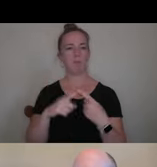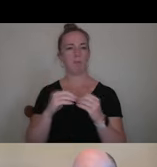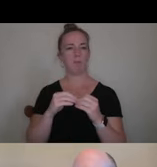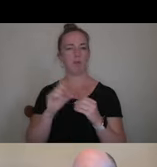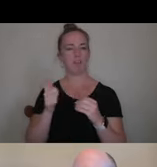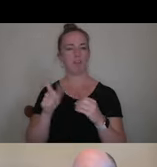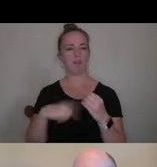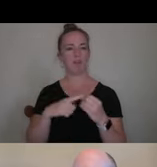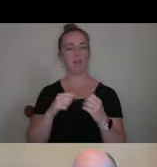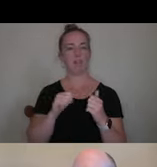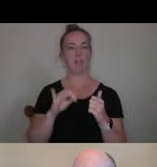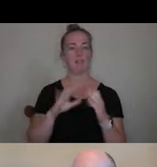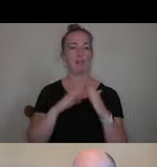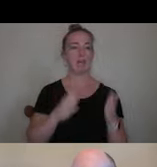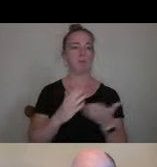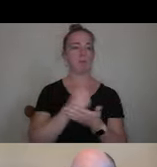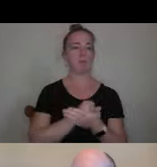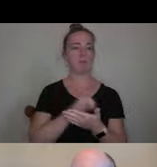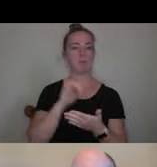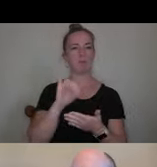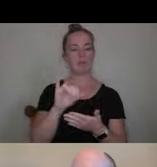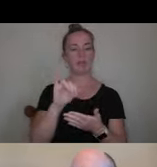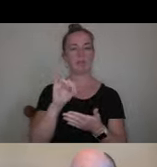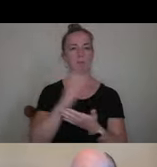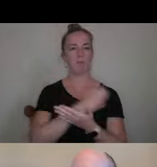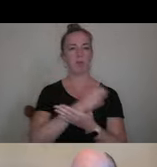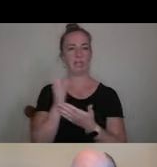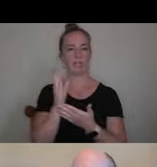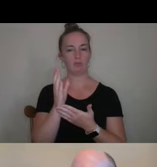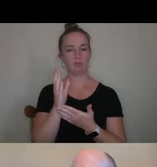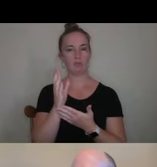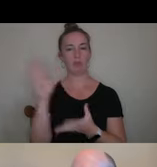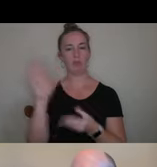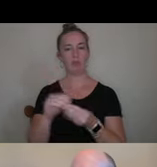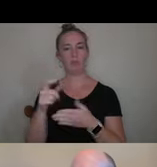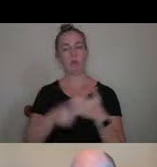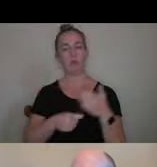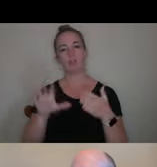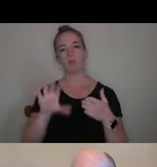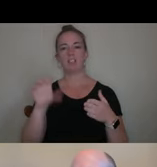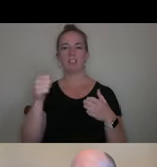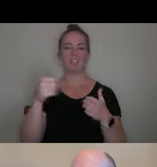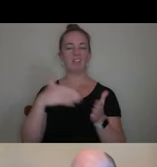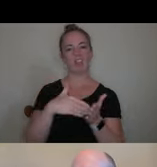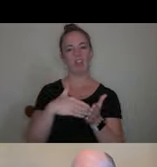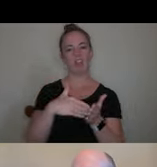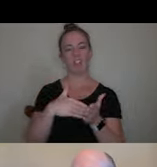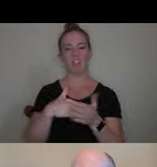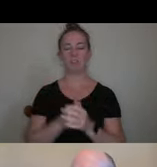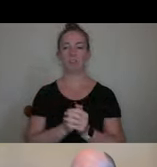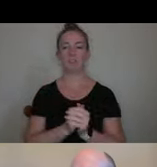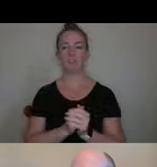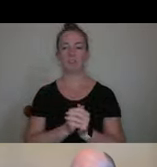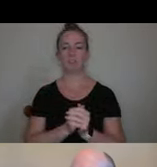household income in this range. Total cost of attendance ends up being right at $10